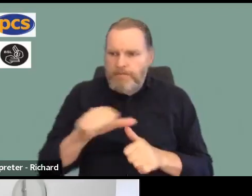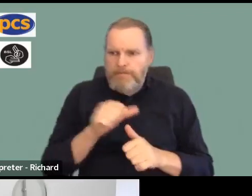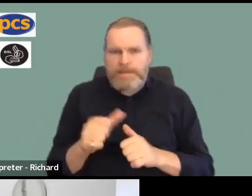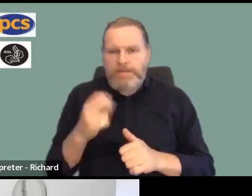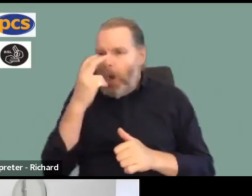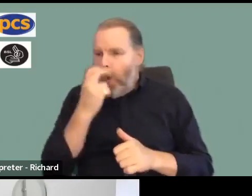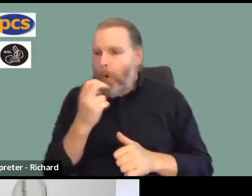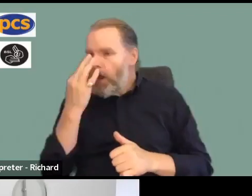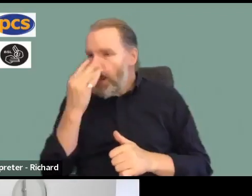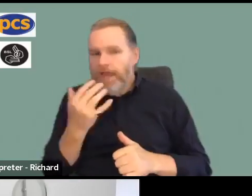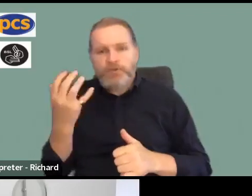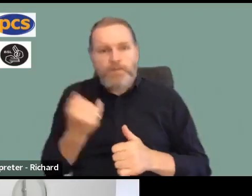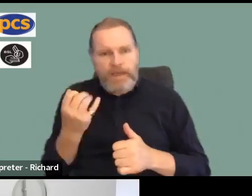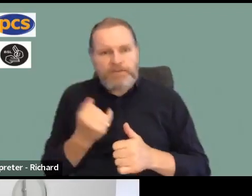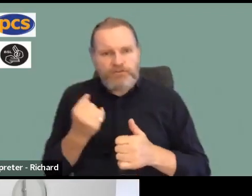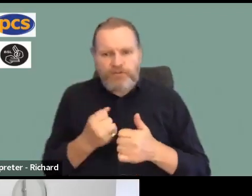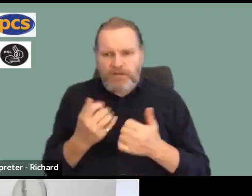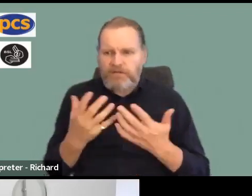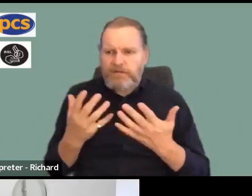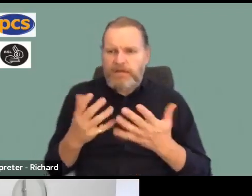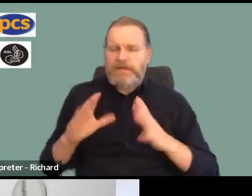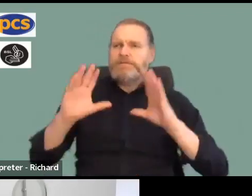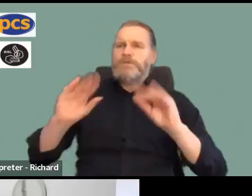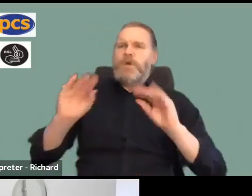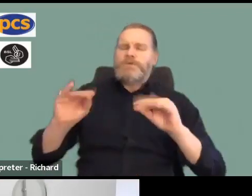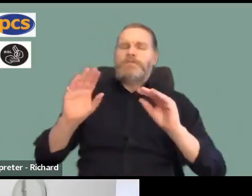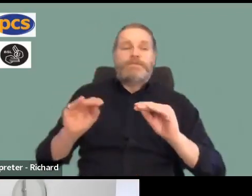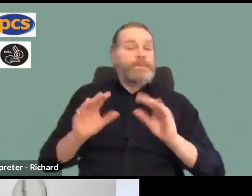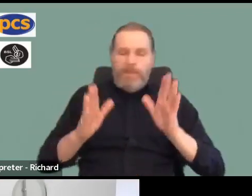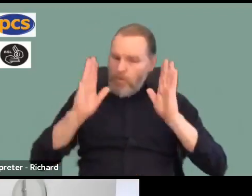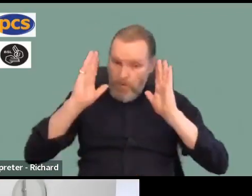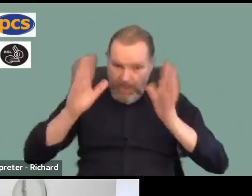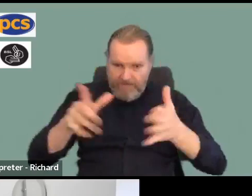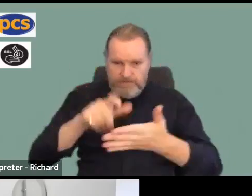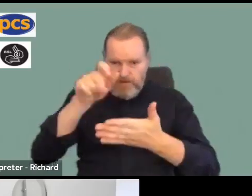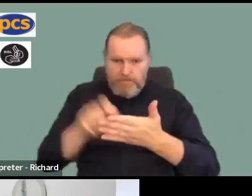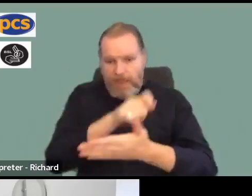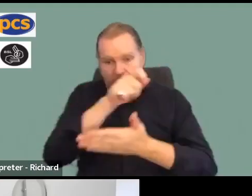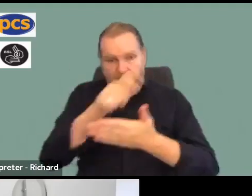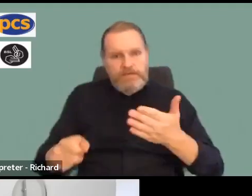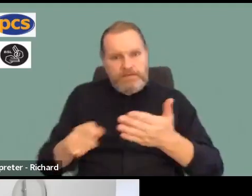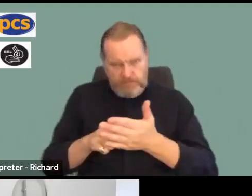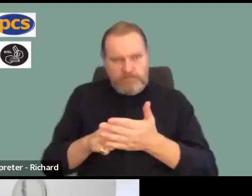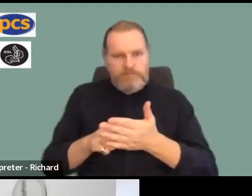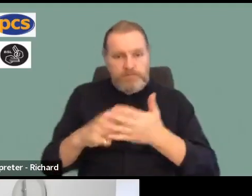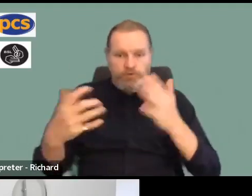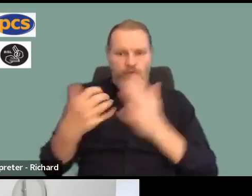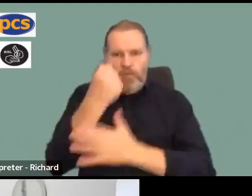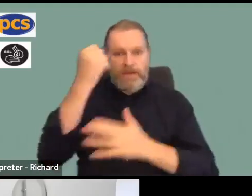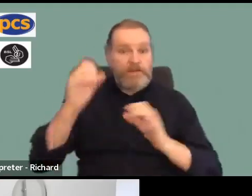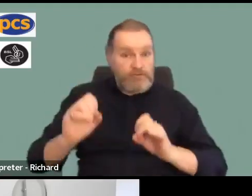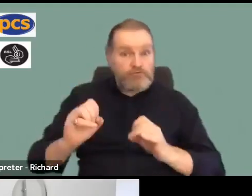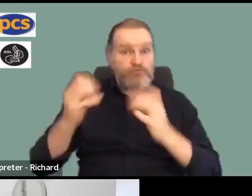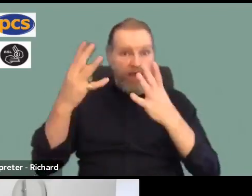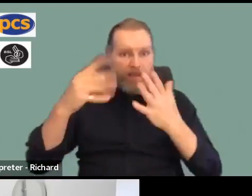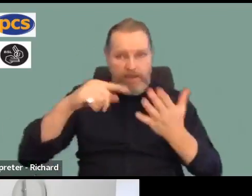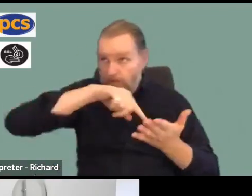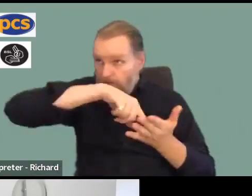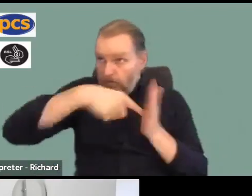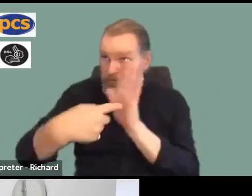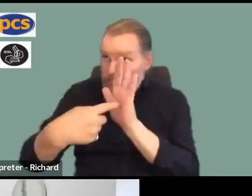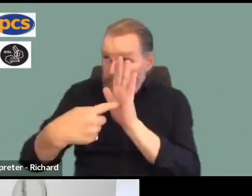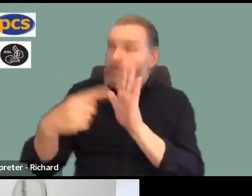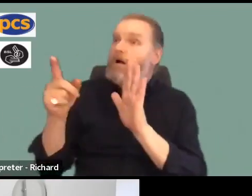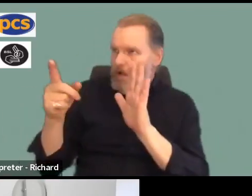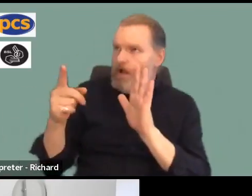redundancy cuts, we have to win this ballot and be in a position to negotiate with them, with them knowing we can call industrial action.